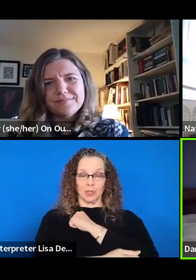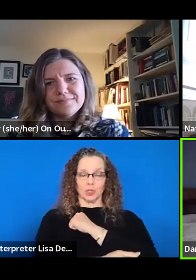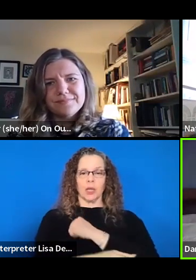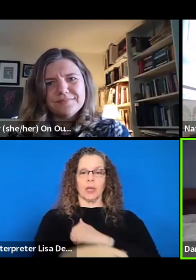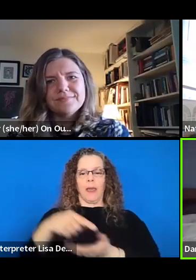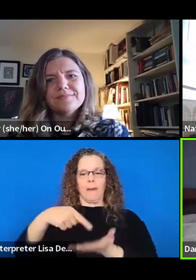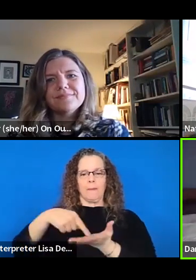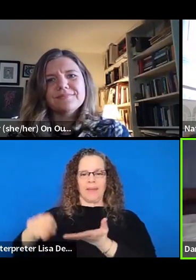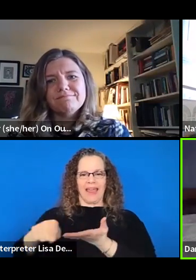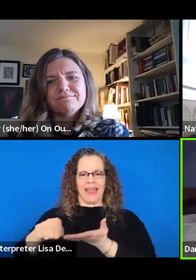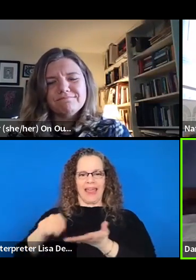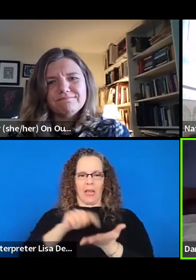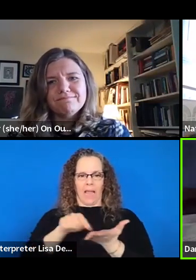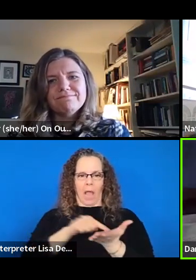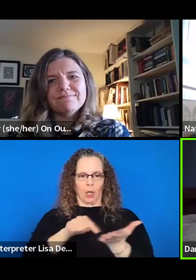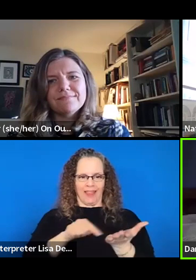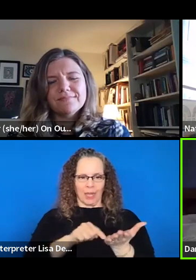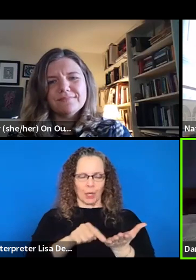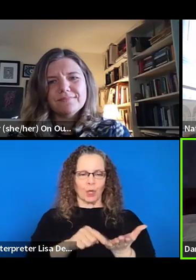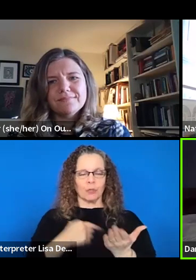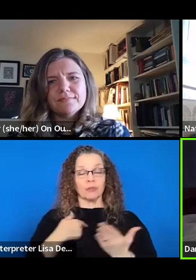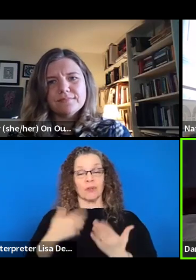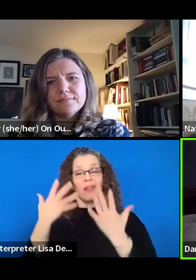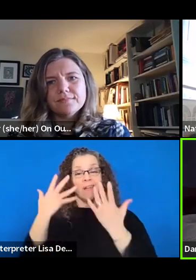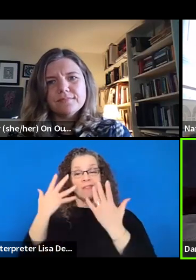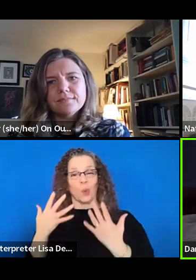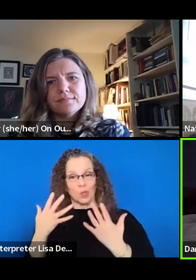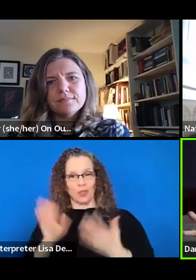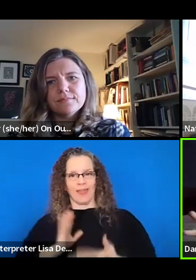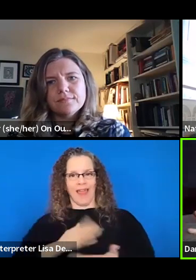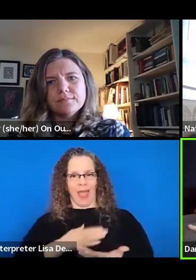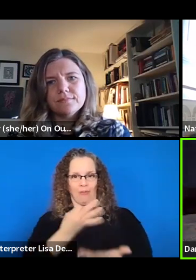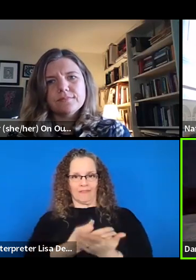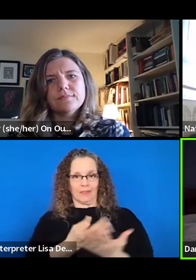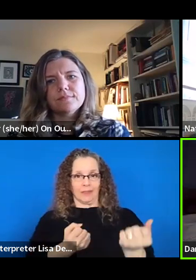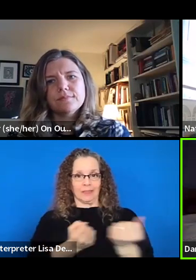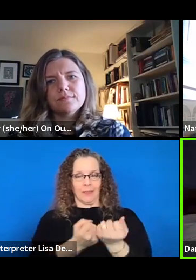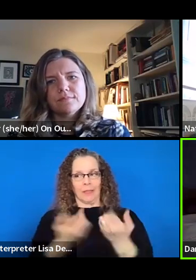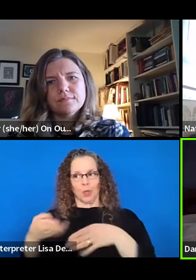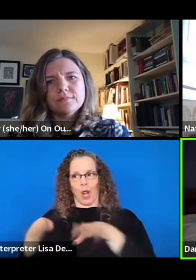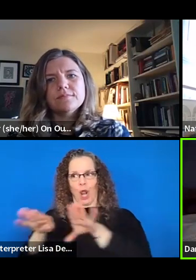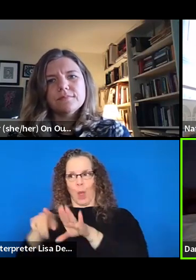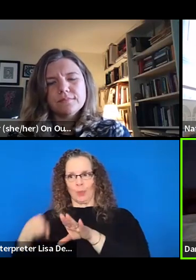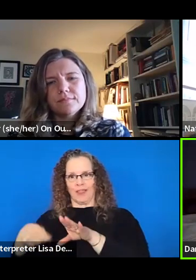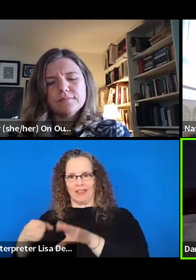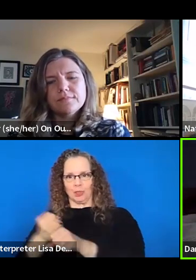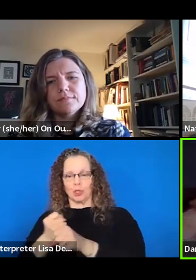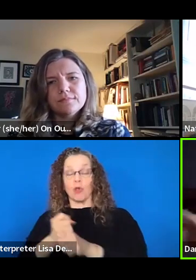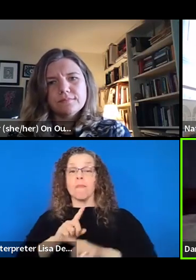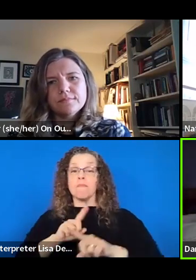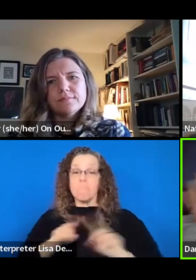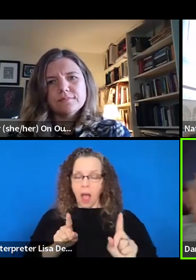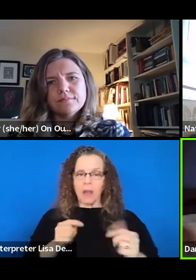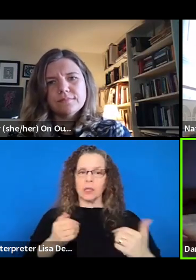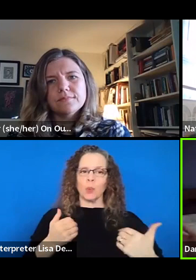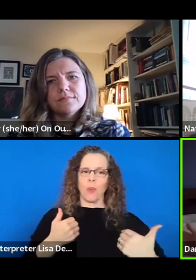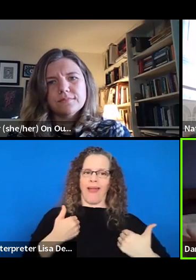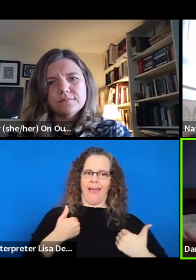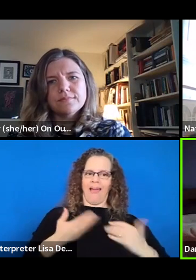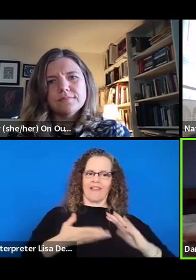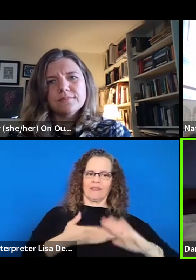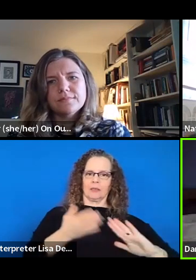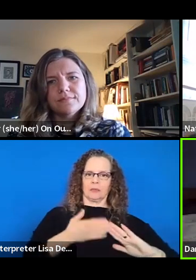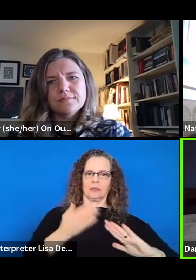fiscal sponsor is closing this year, but there is this whole, uh, practice that exists, and there are, you know, of course out there,